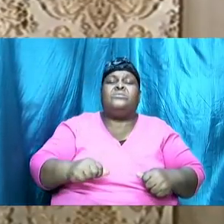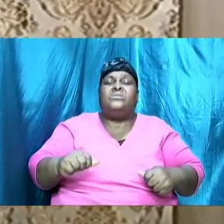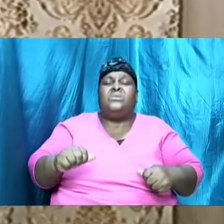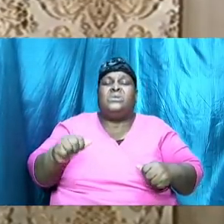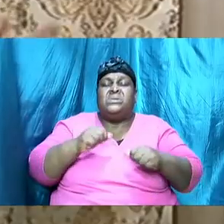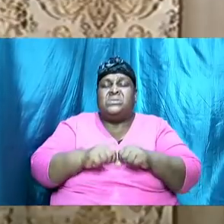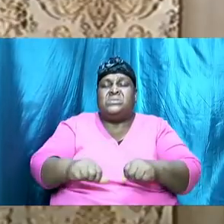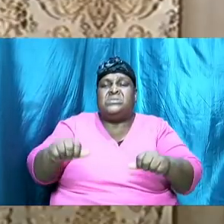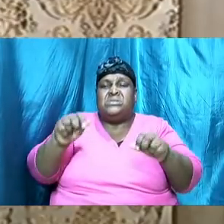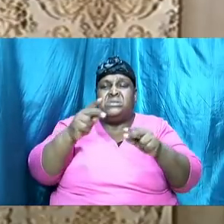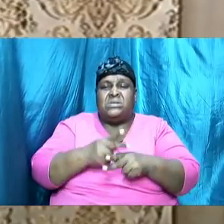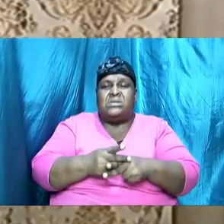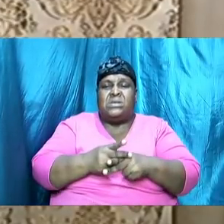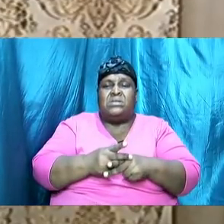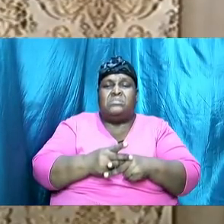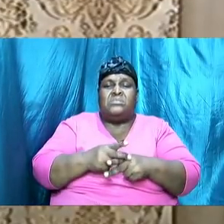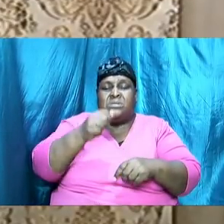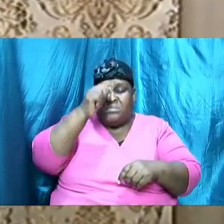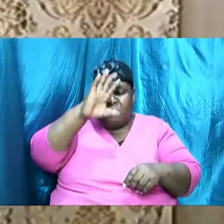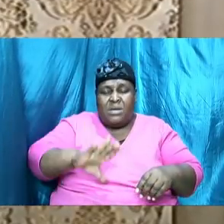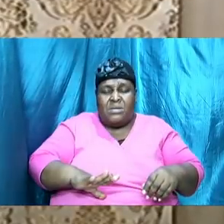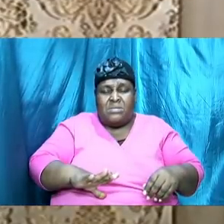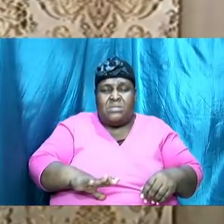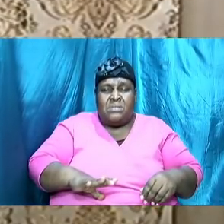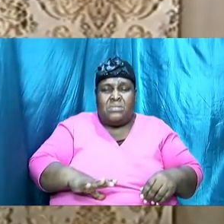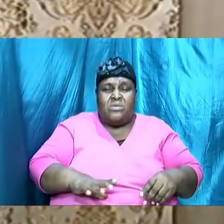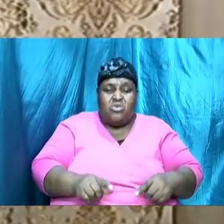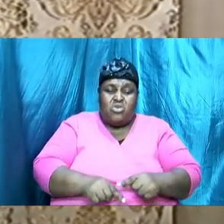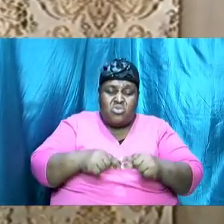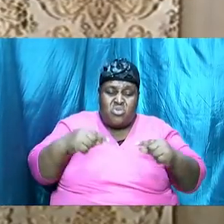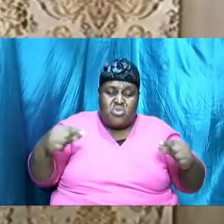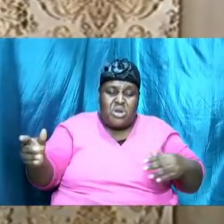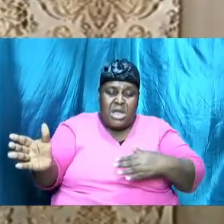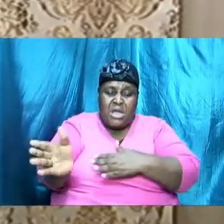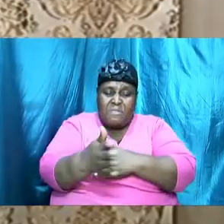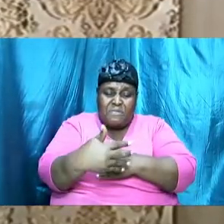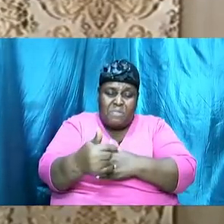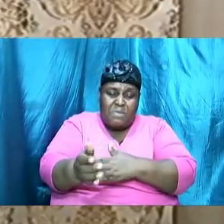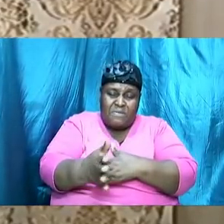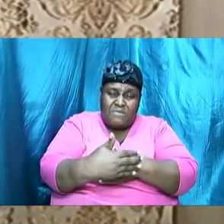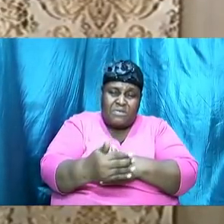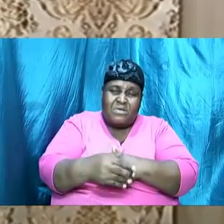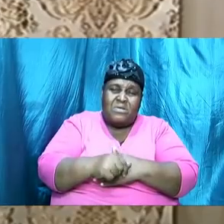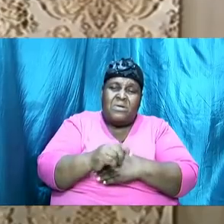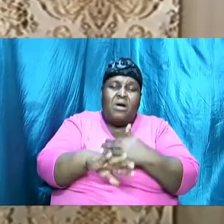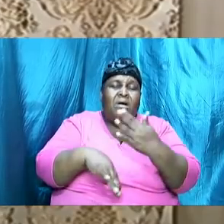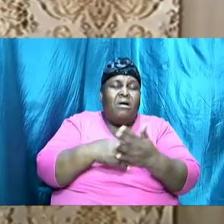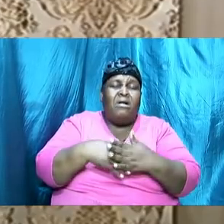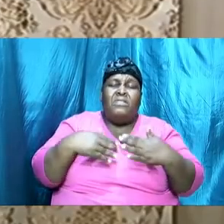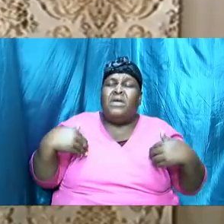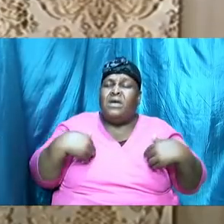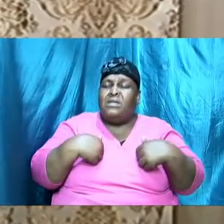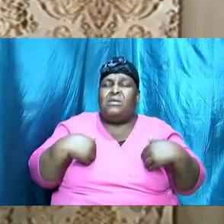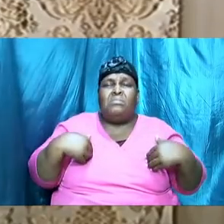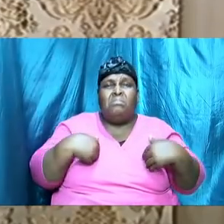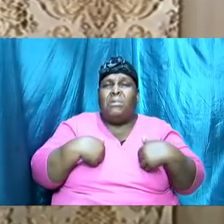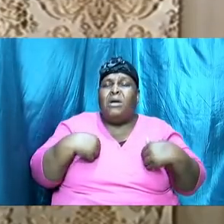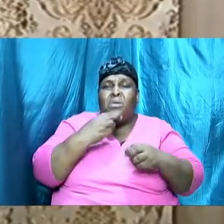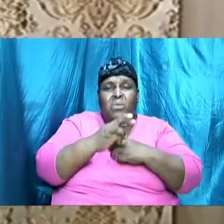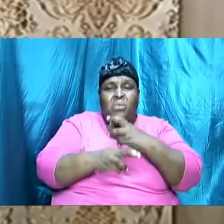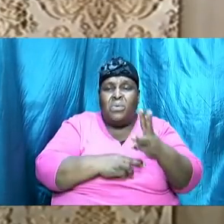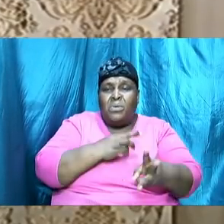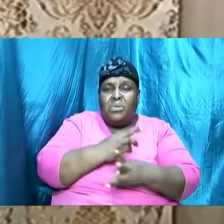great whales were subject to the man all the animal kingdom was subject to the man he